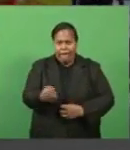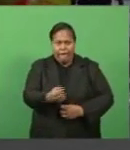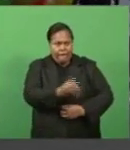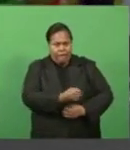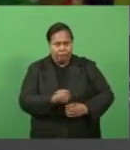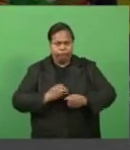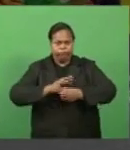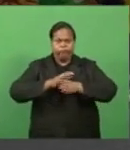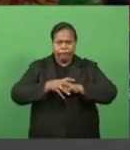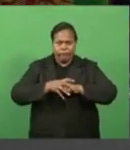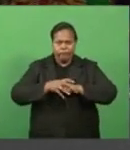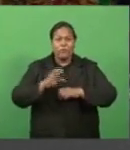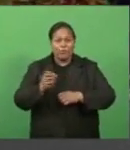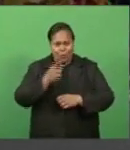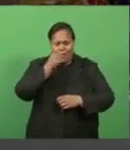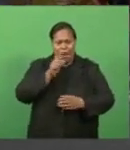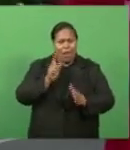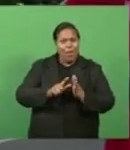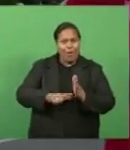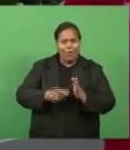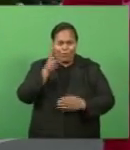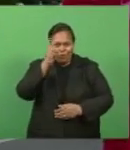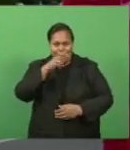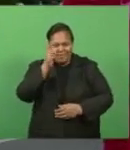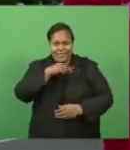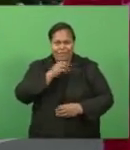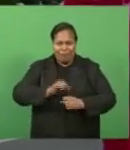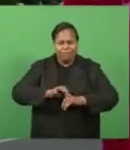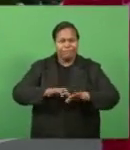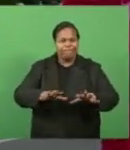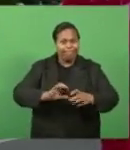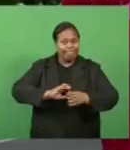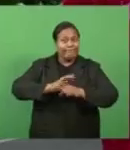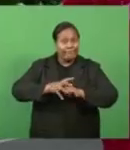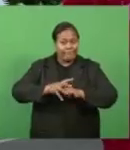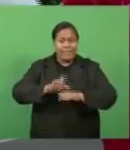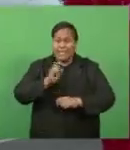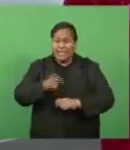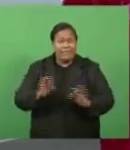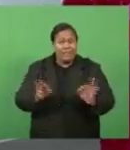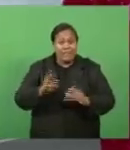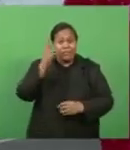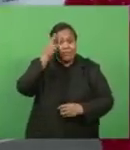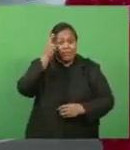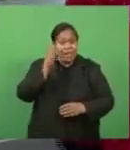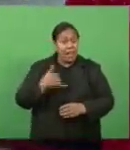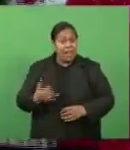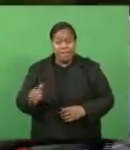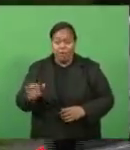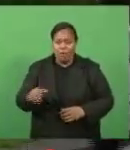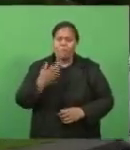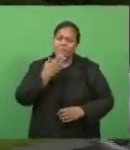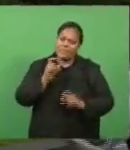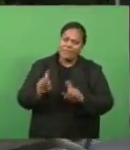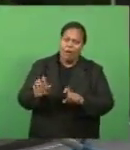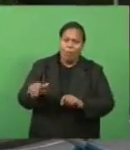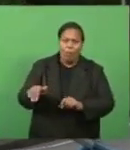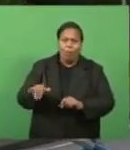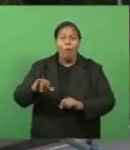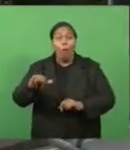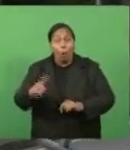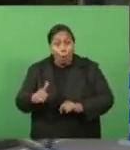the risk of spreading the pandemic will become low. If you don't have any reason to be out of your homes, then you must stay at home or face arrest.